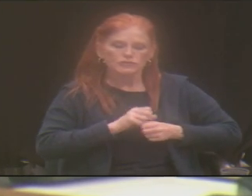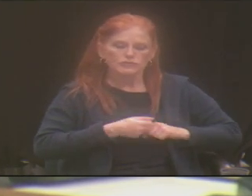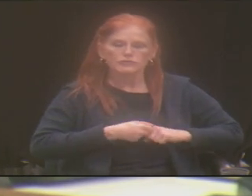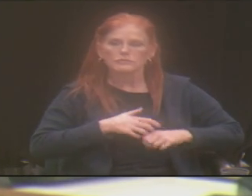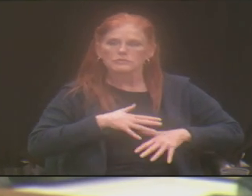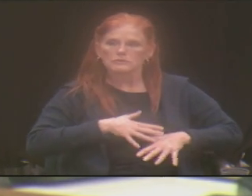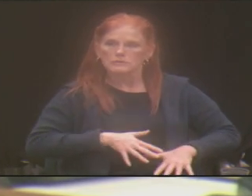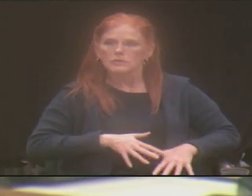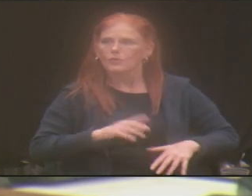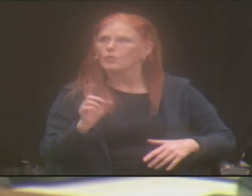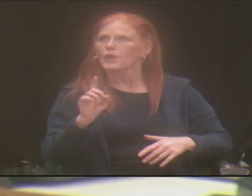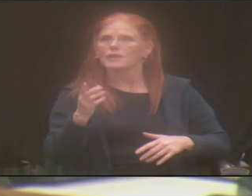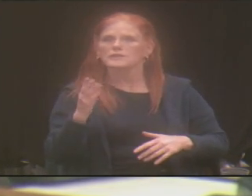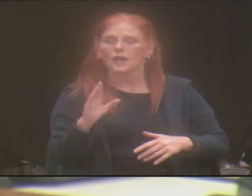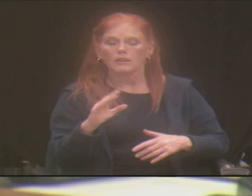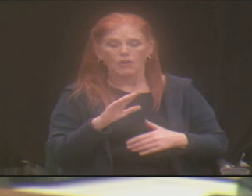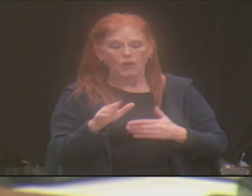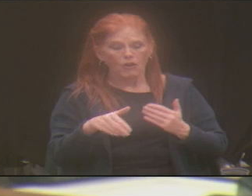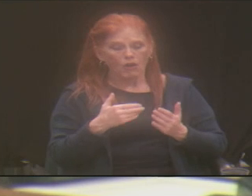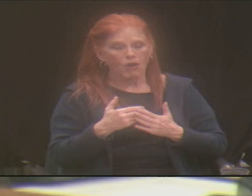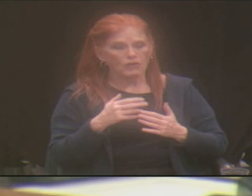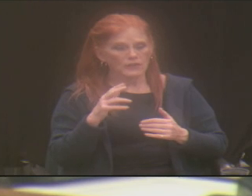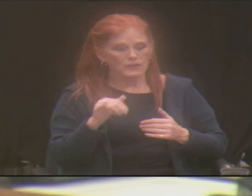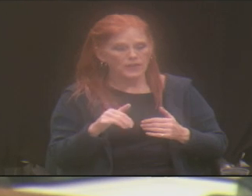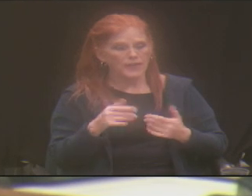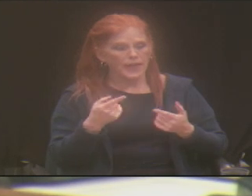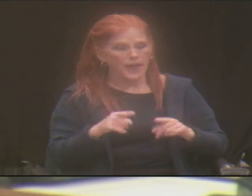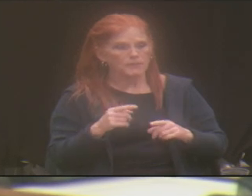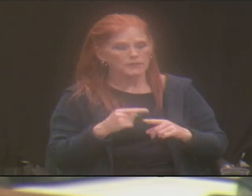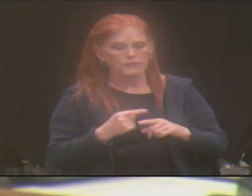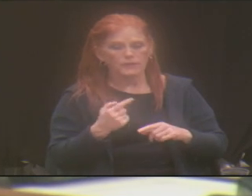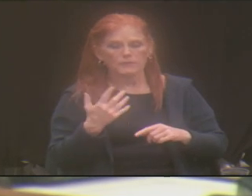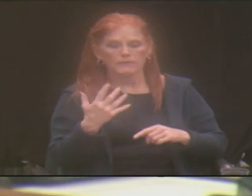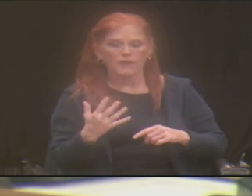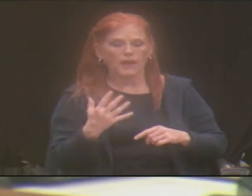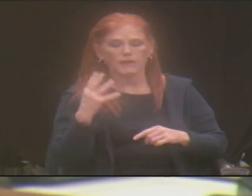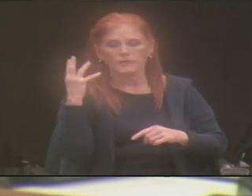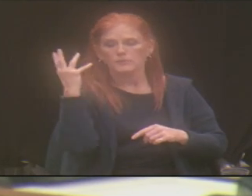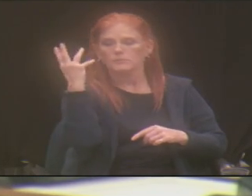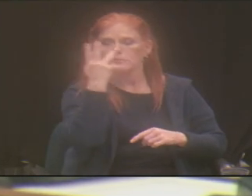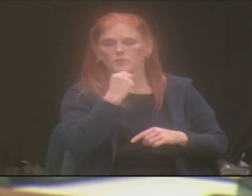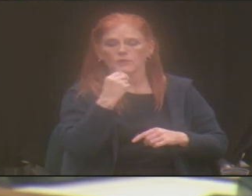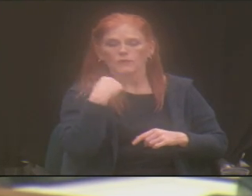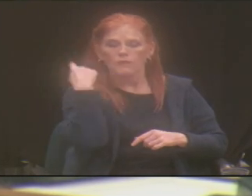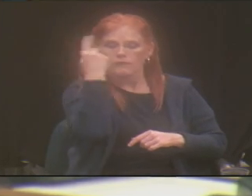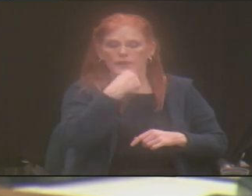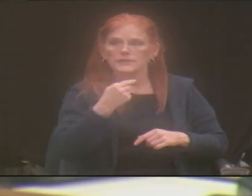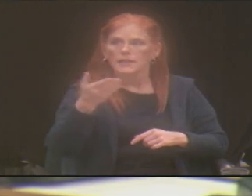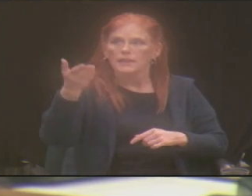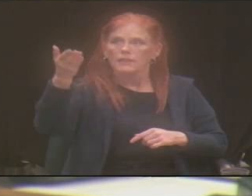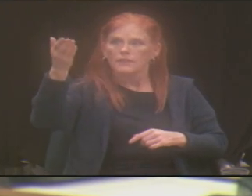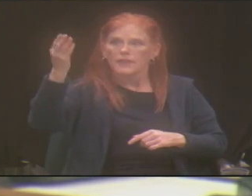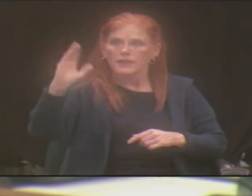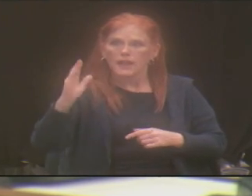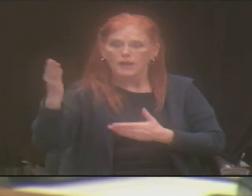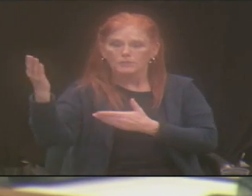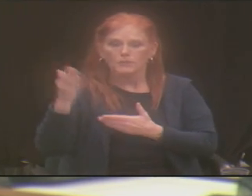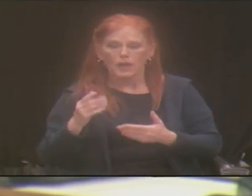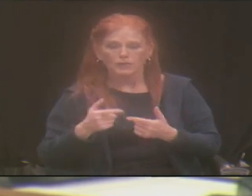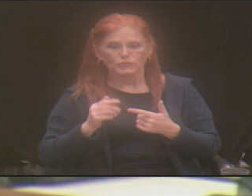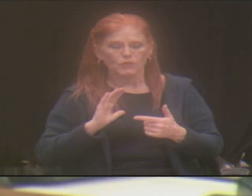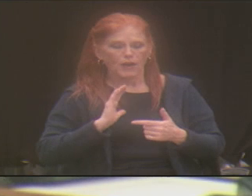out of five beautiful little faces that God brought to our doorstep.